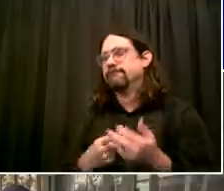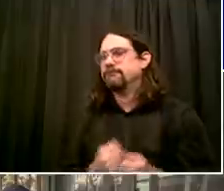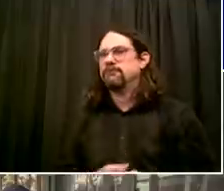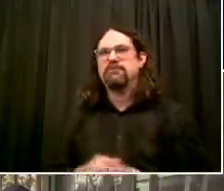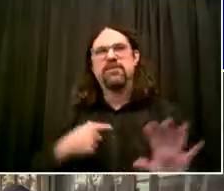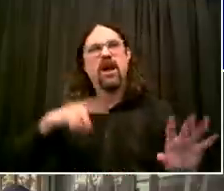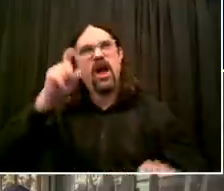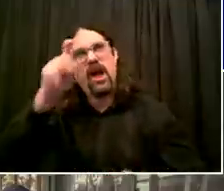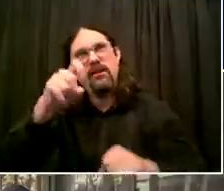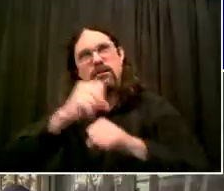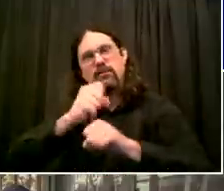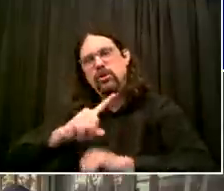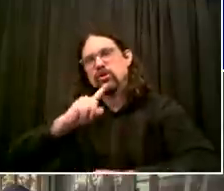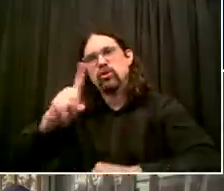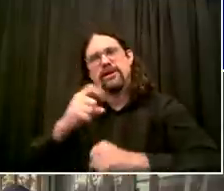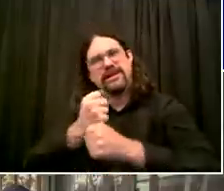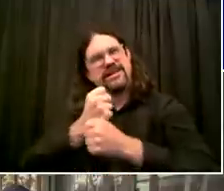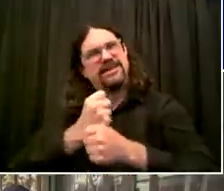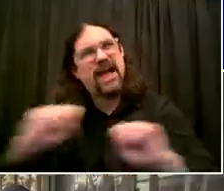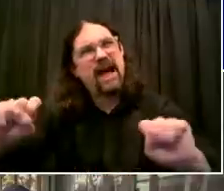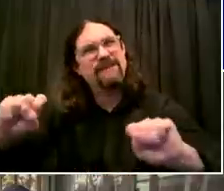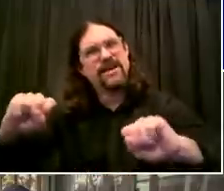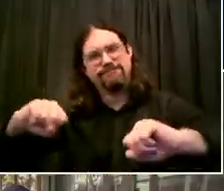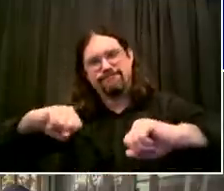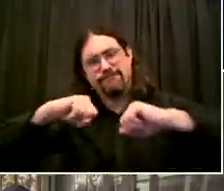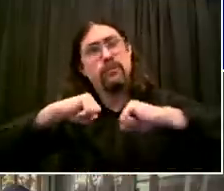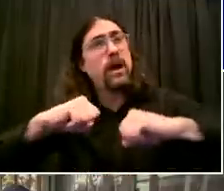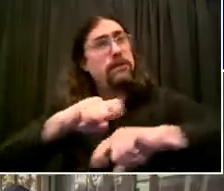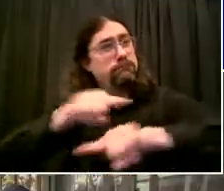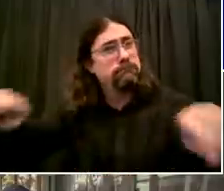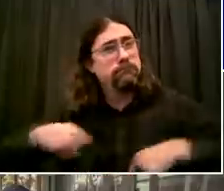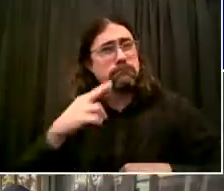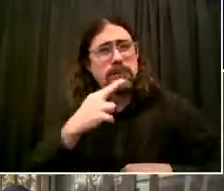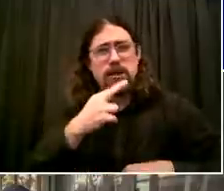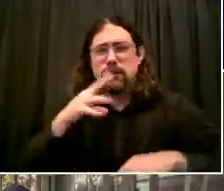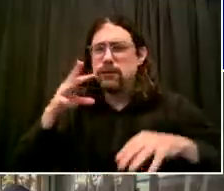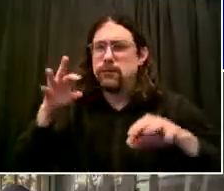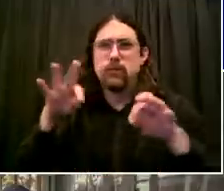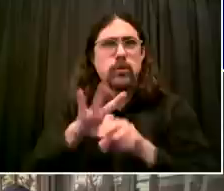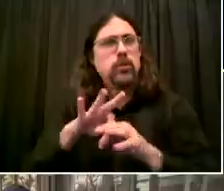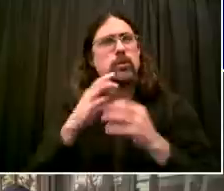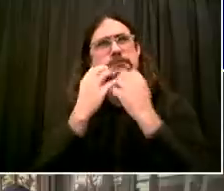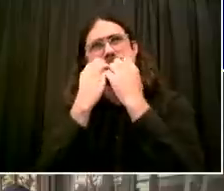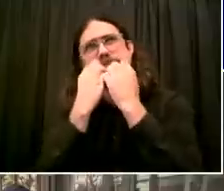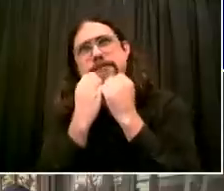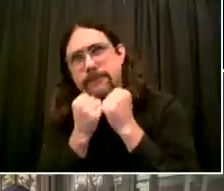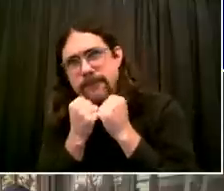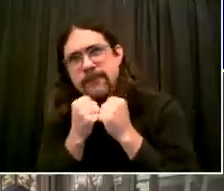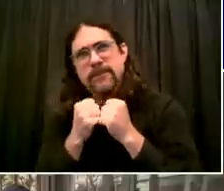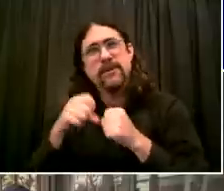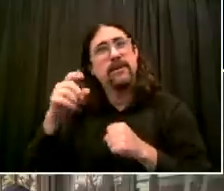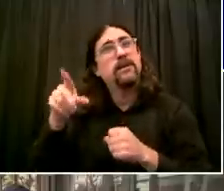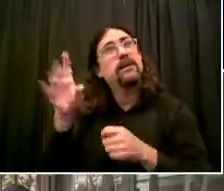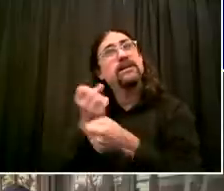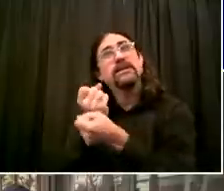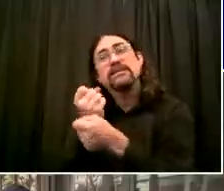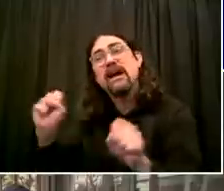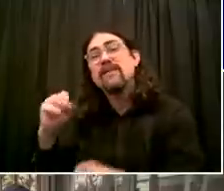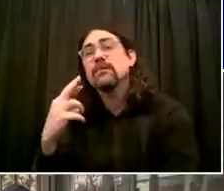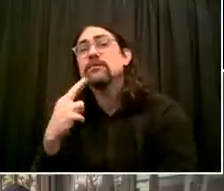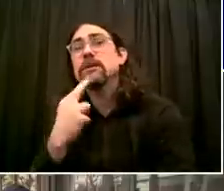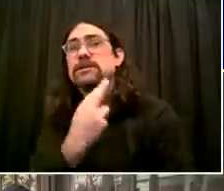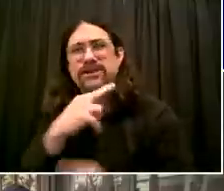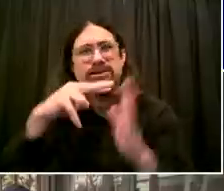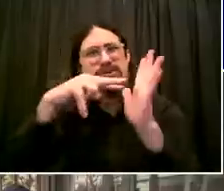restaurants as part of our communities, save the jobs, make sure it's easy for restaurants to come back. And that means using